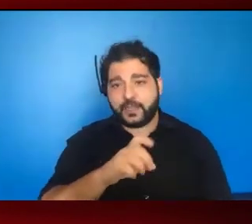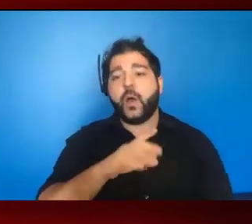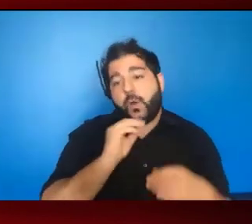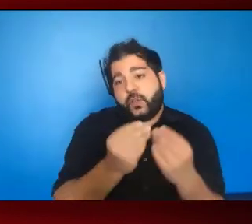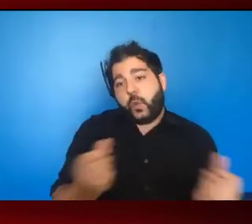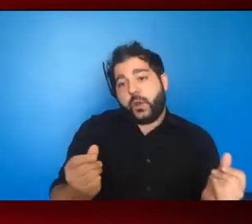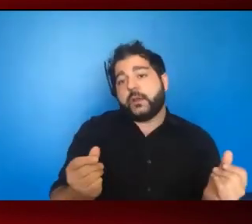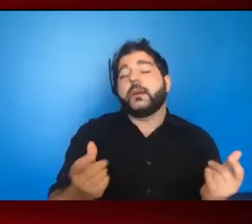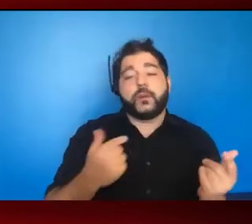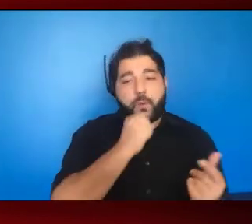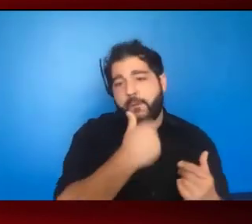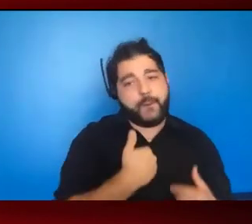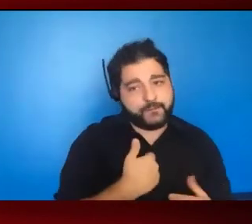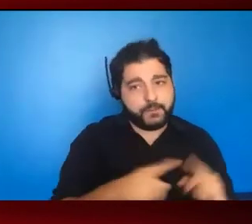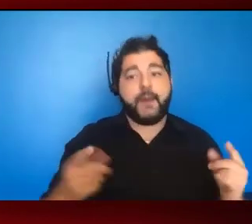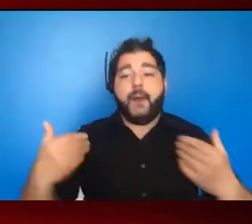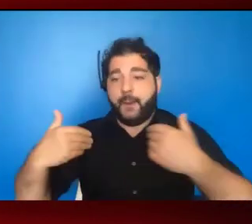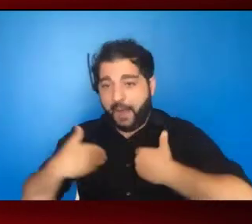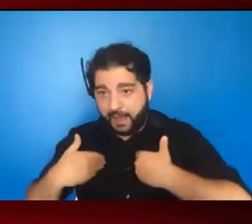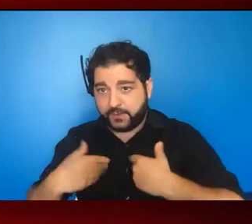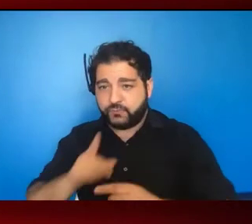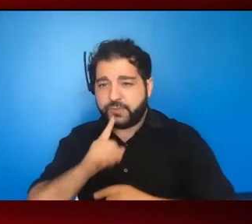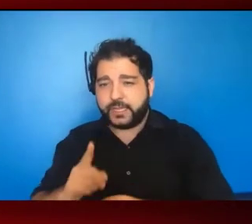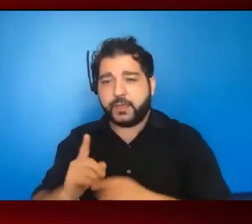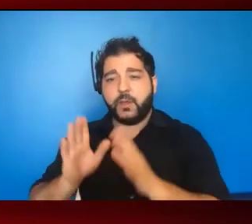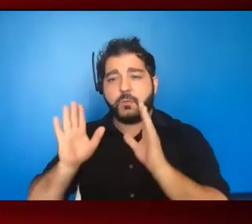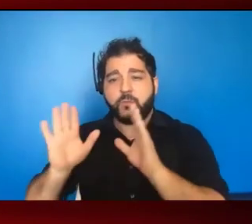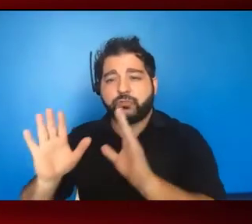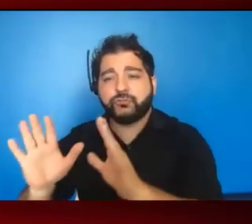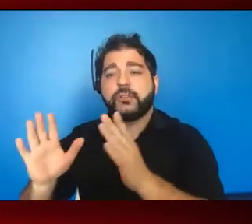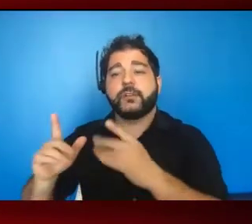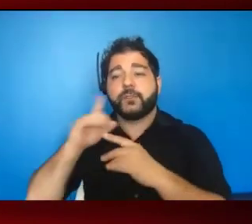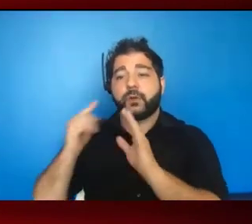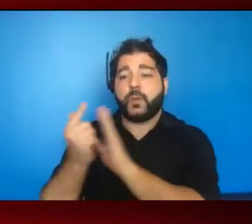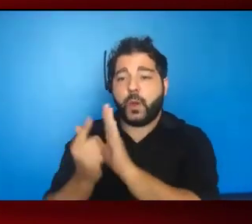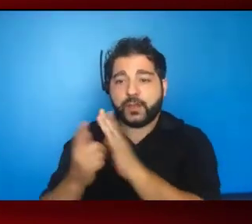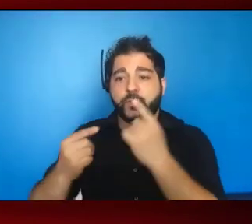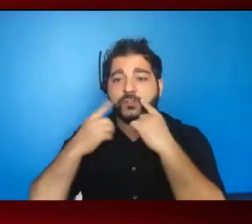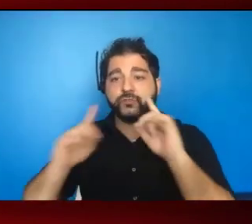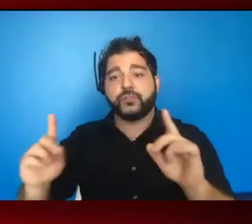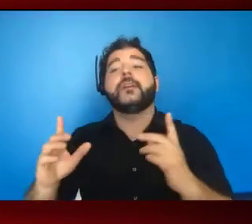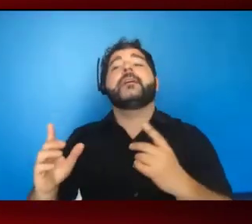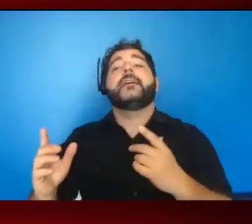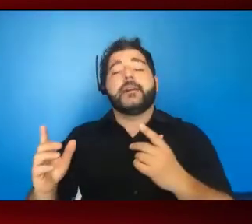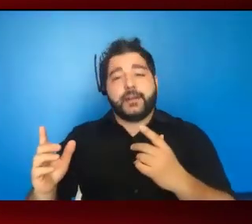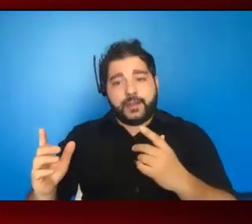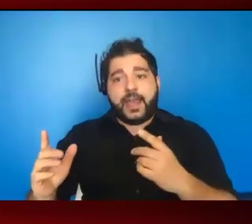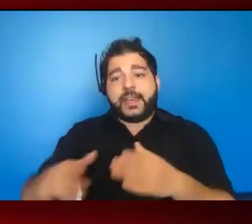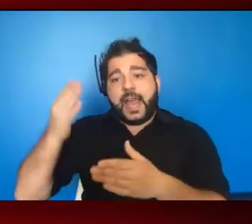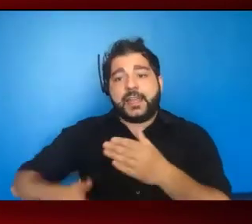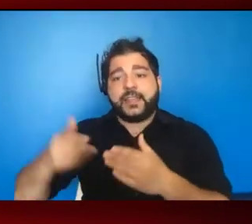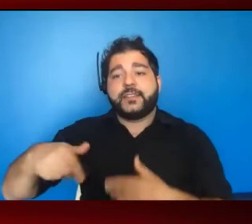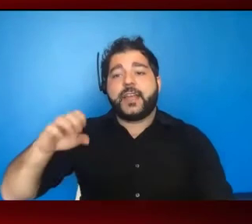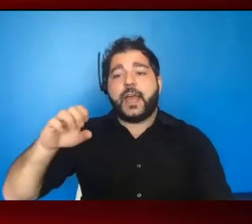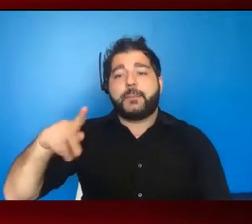what we do have at hand is able to really push us in the direction where we're able to achieve pandemic control and end the epidemic